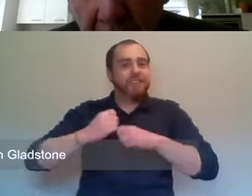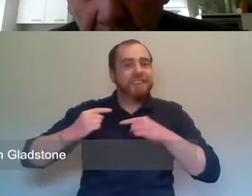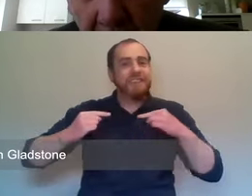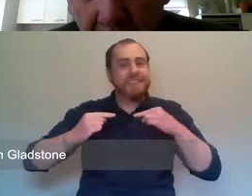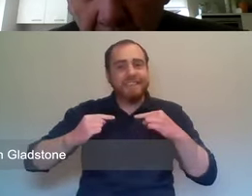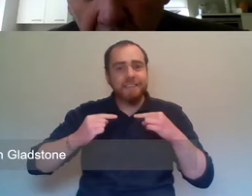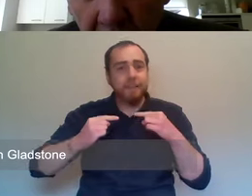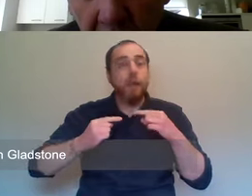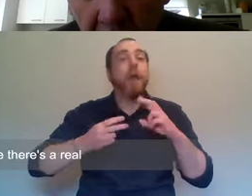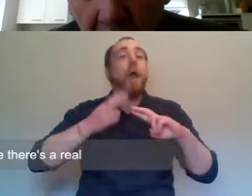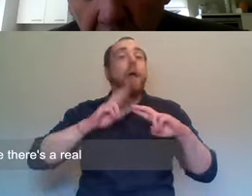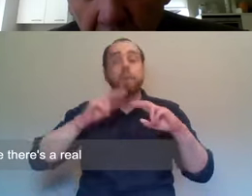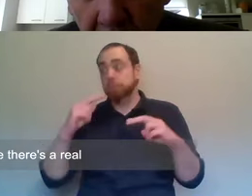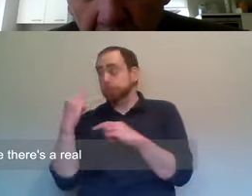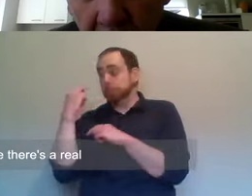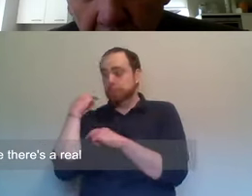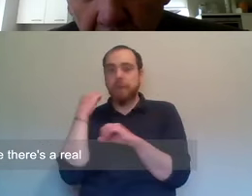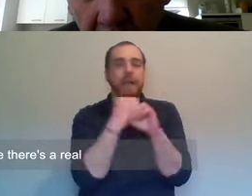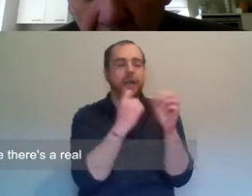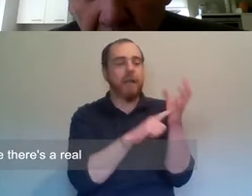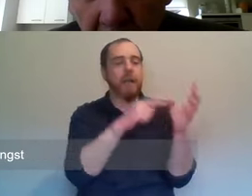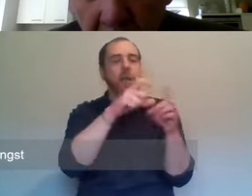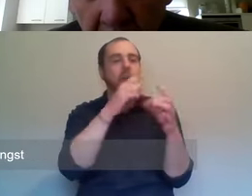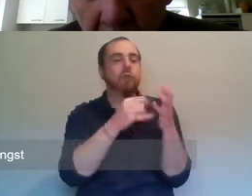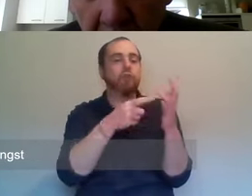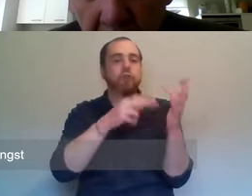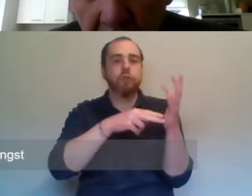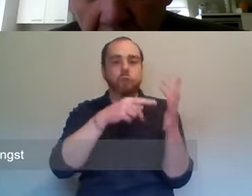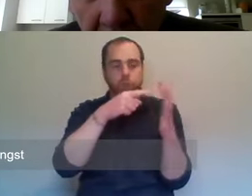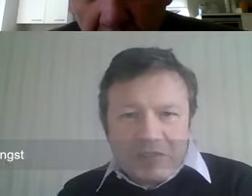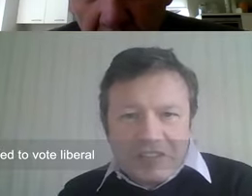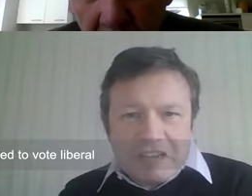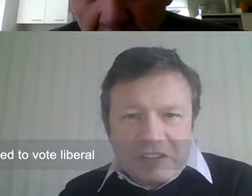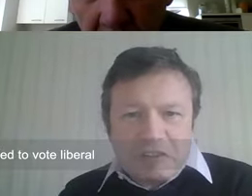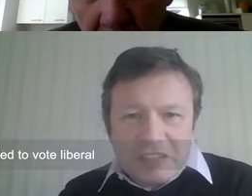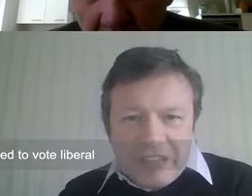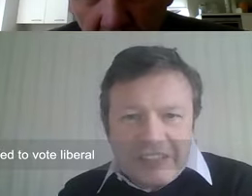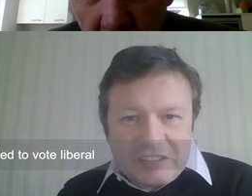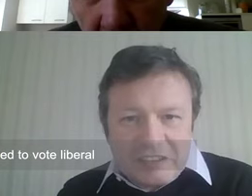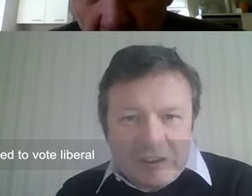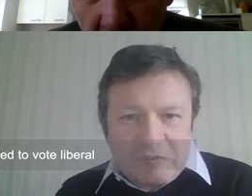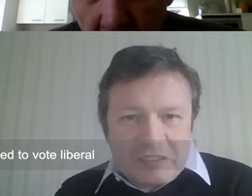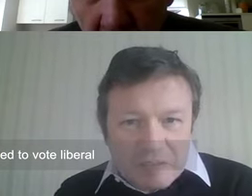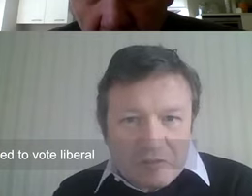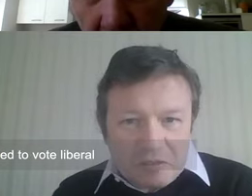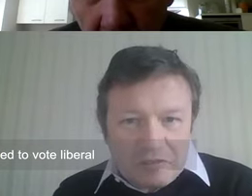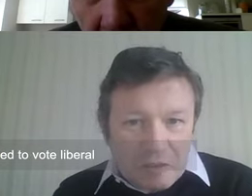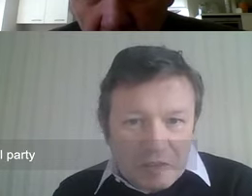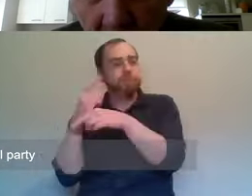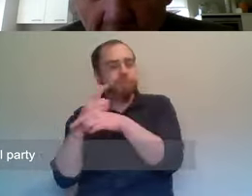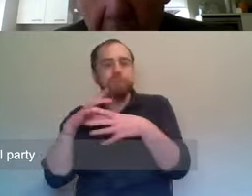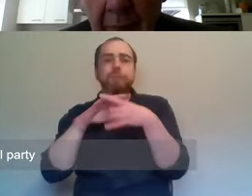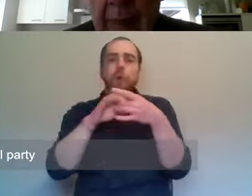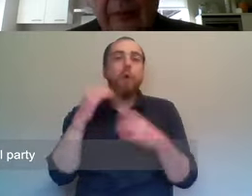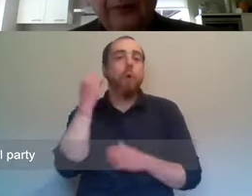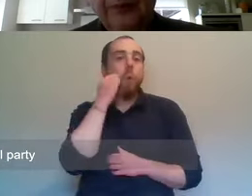when Gladstone converts to home rule, there's a real shock amongst Presbyterians who tended to vote liberal, the old